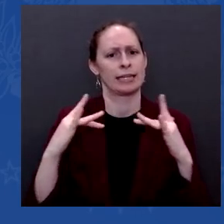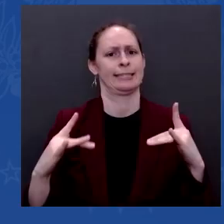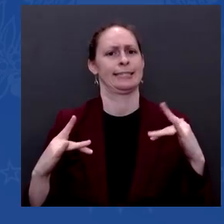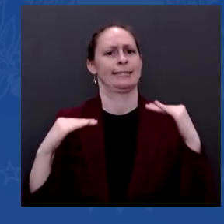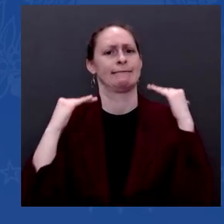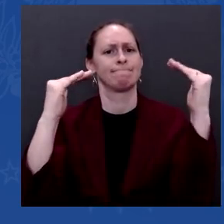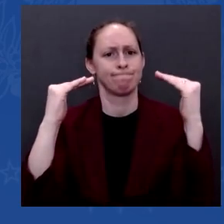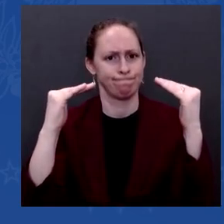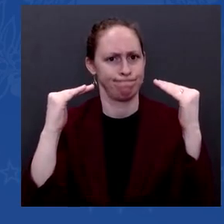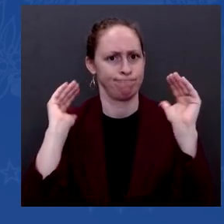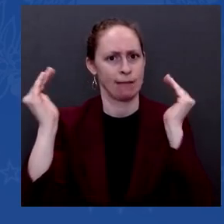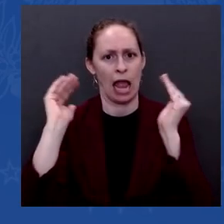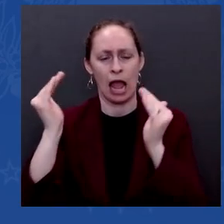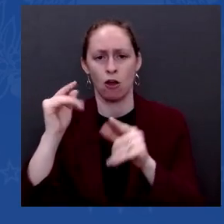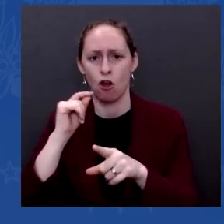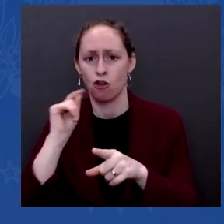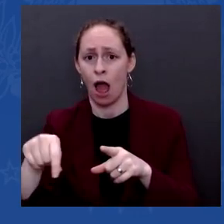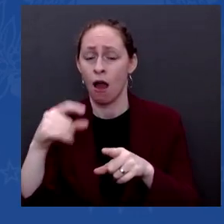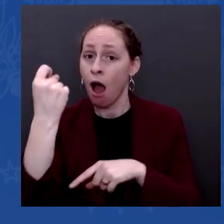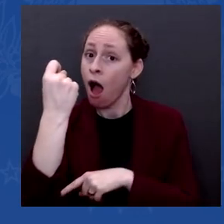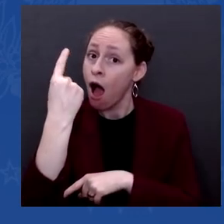Um, I'm sorry.